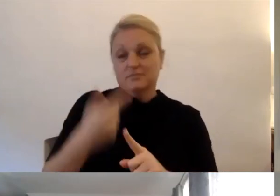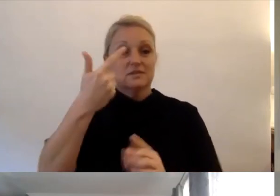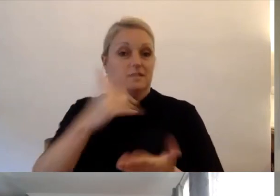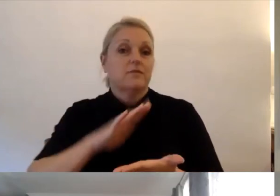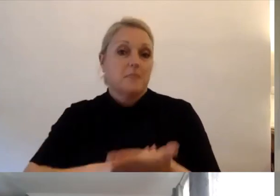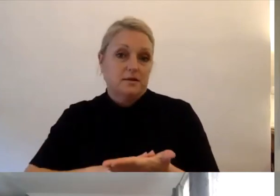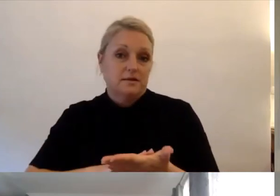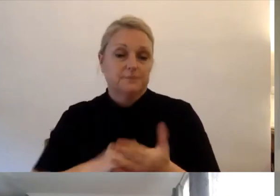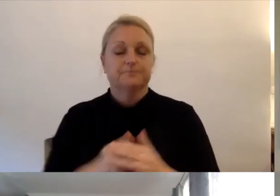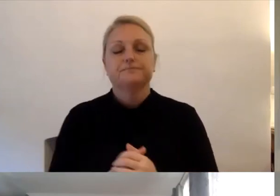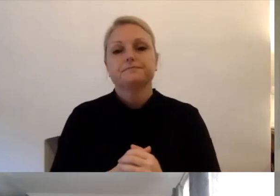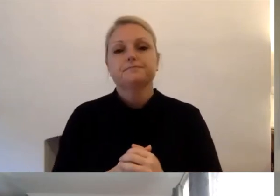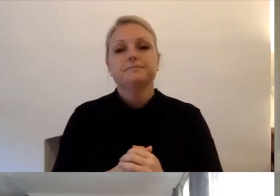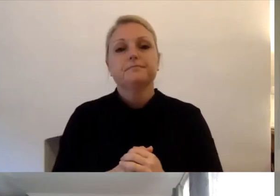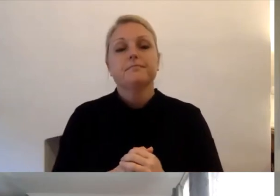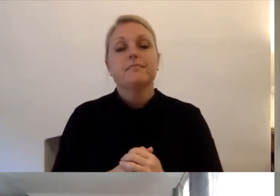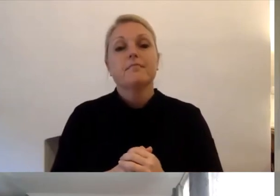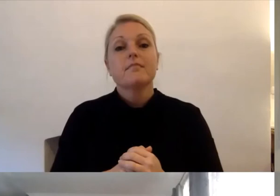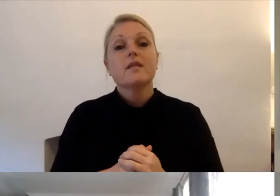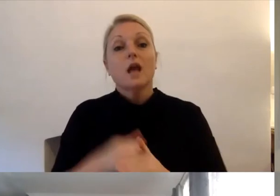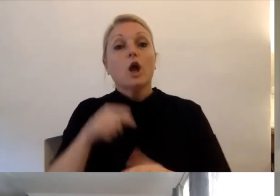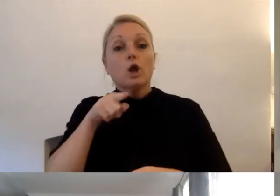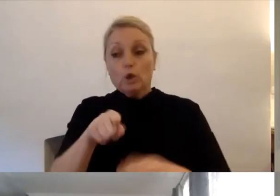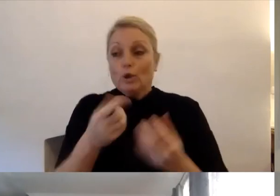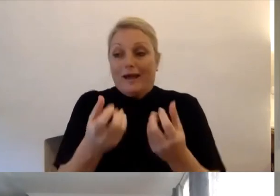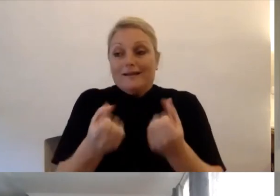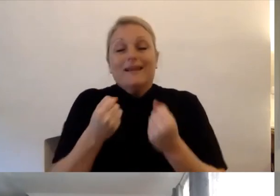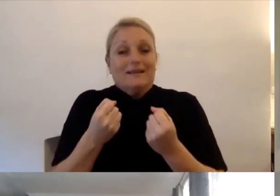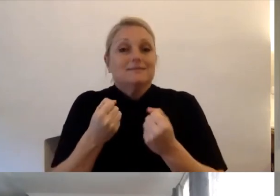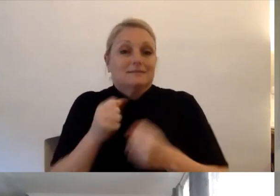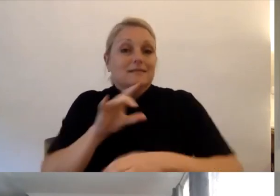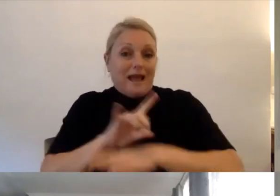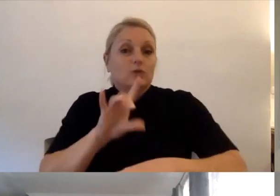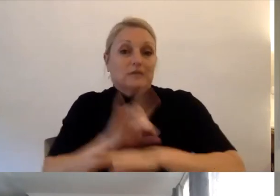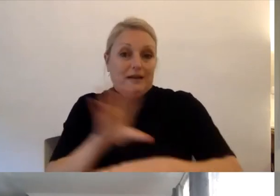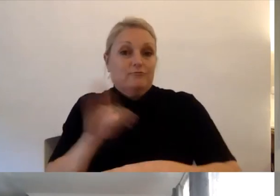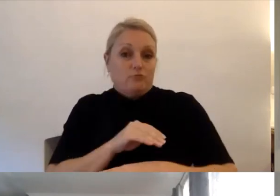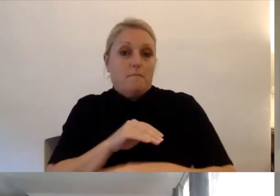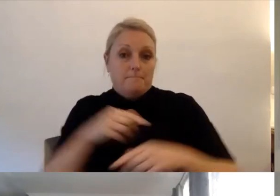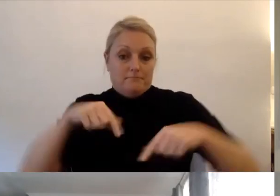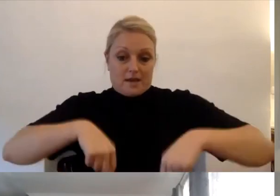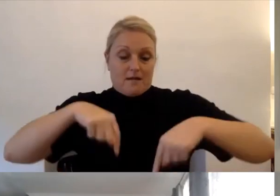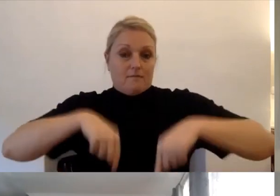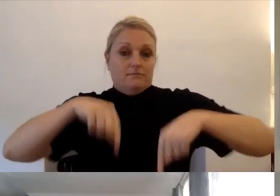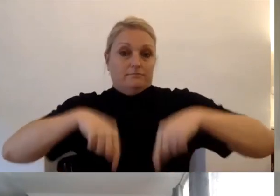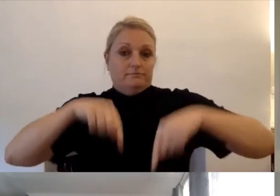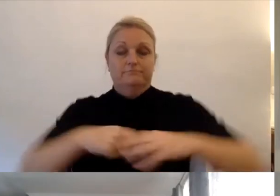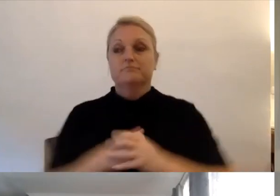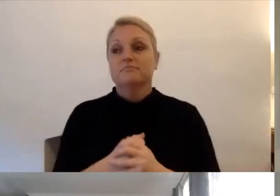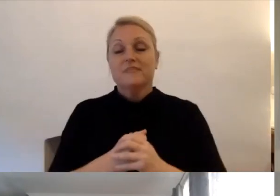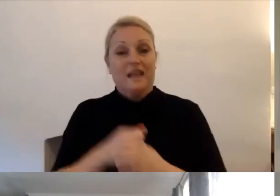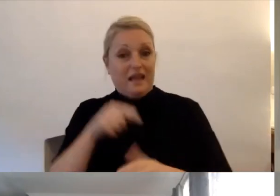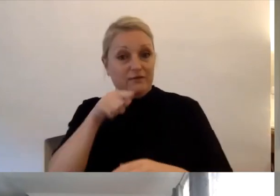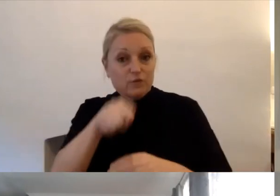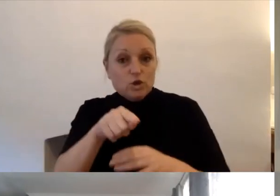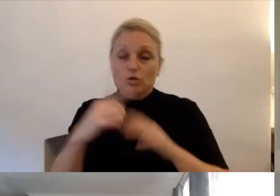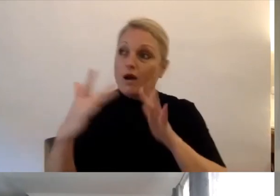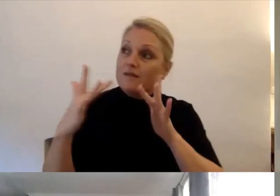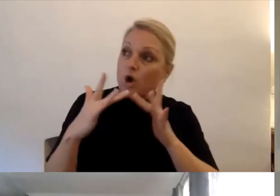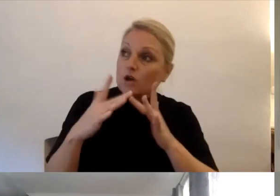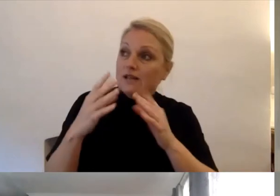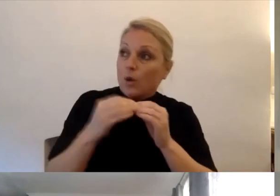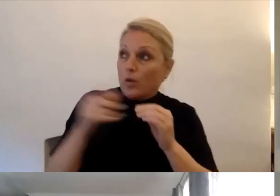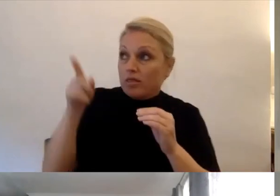People are eligible for counselling service with us if they are engaged with the Disability Royal Commission.